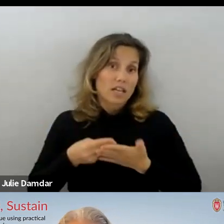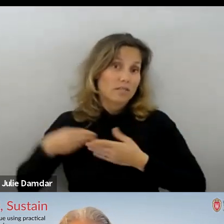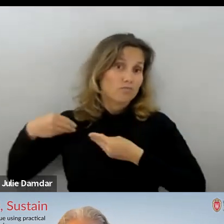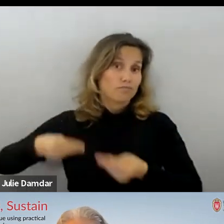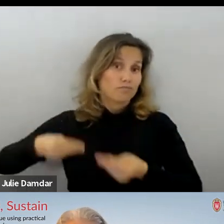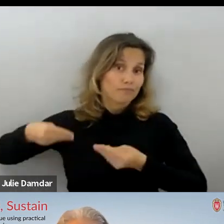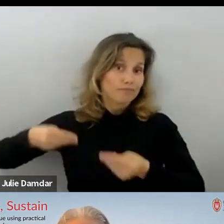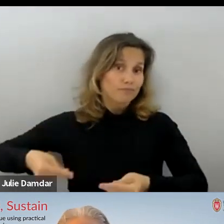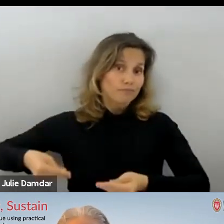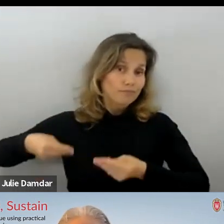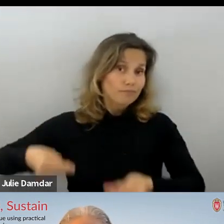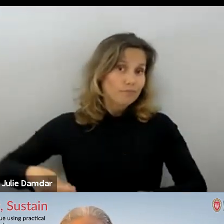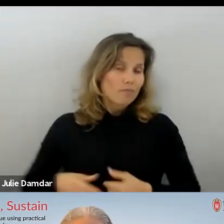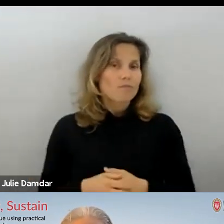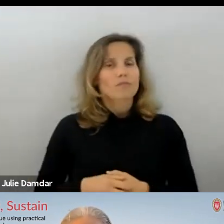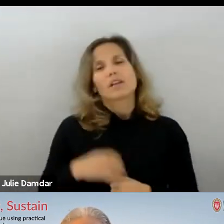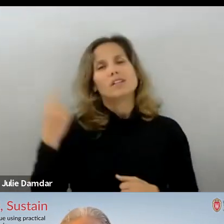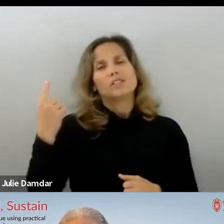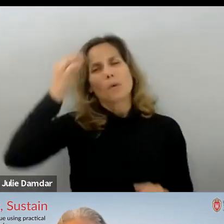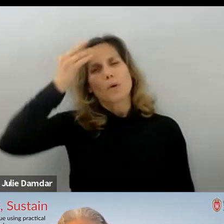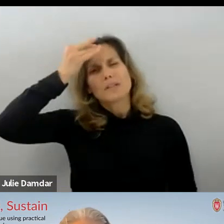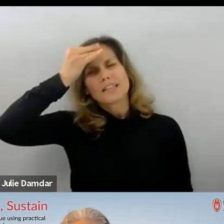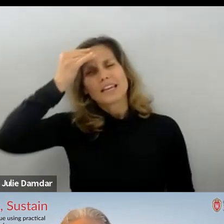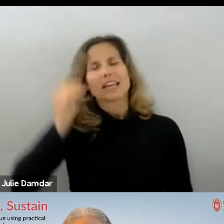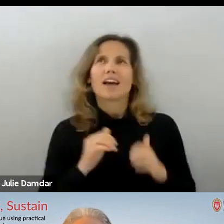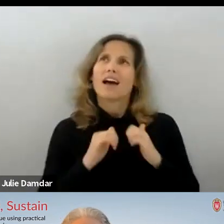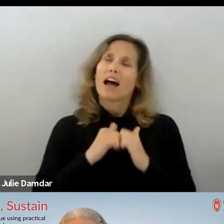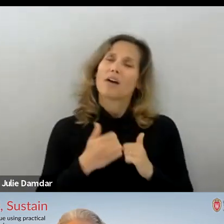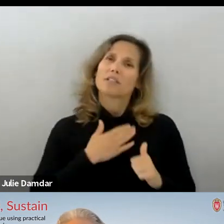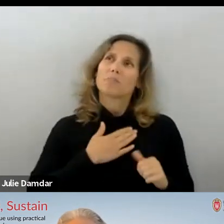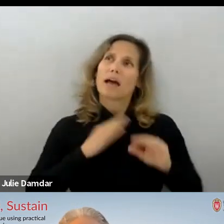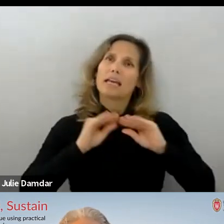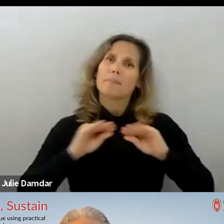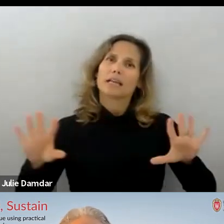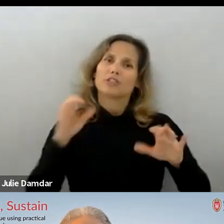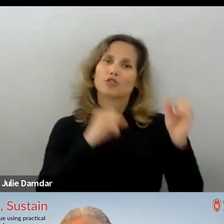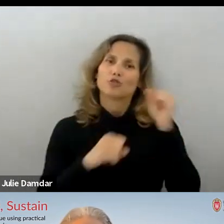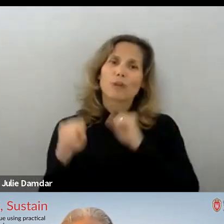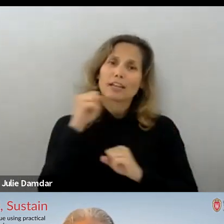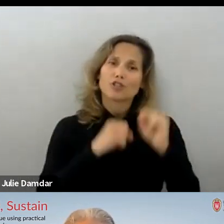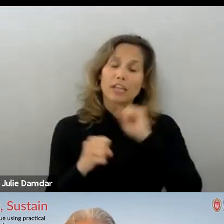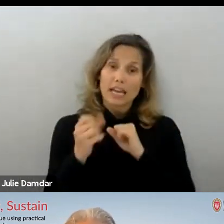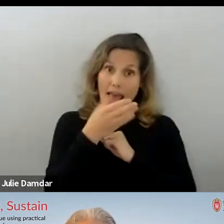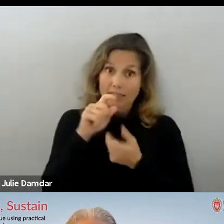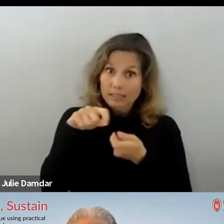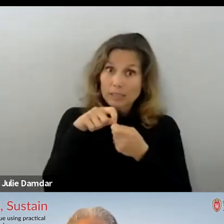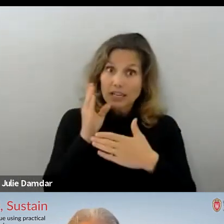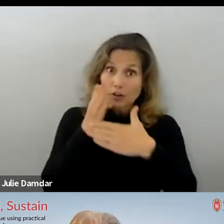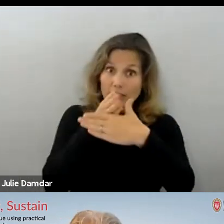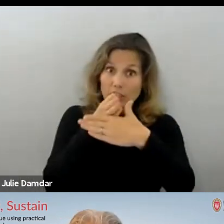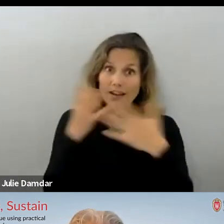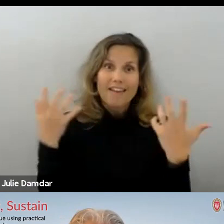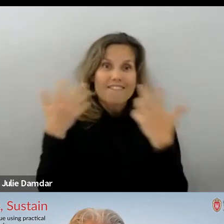we're always thinking about how our implementation strategy and intervention being implemented fit within